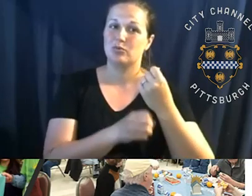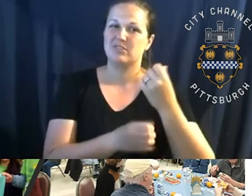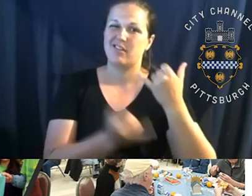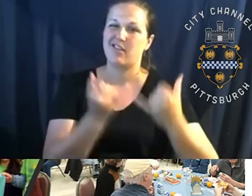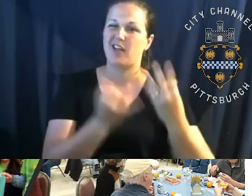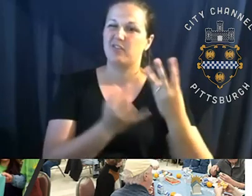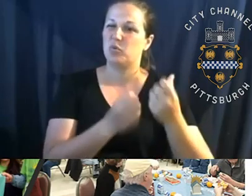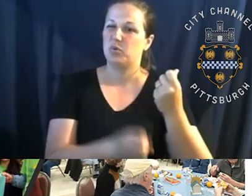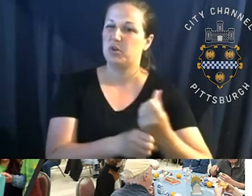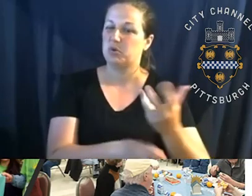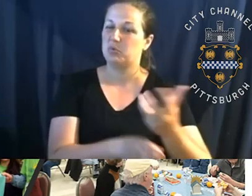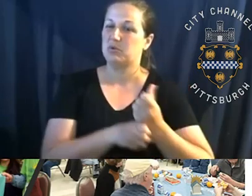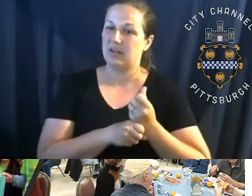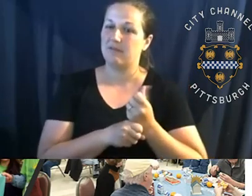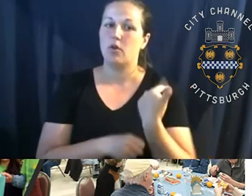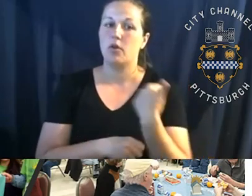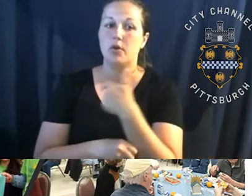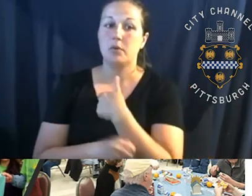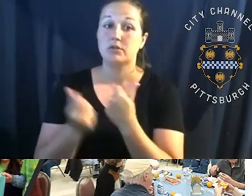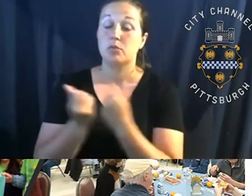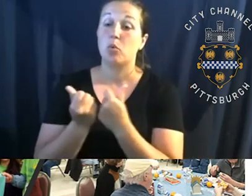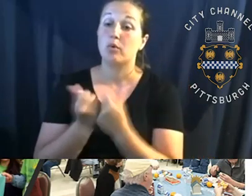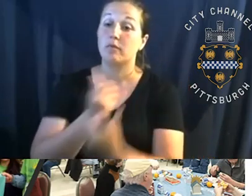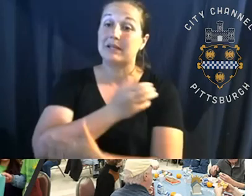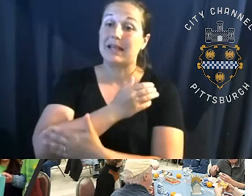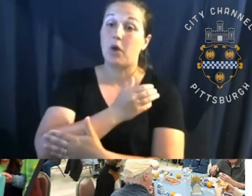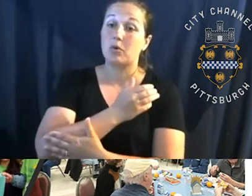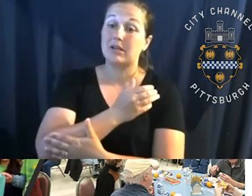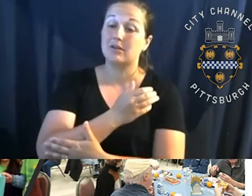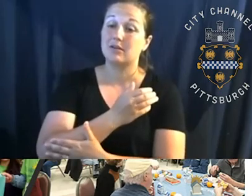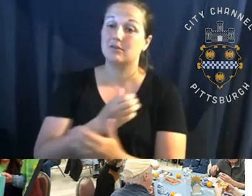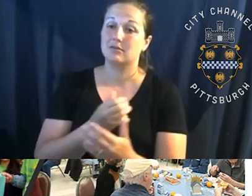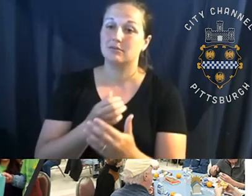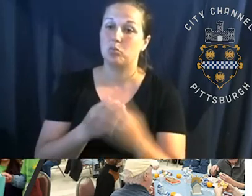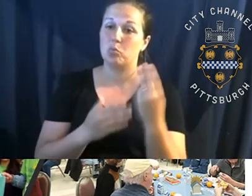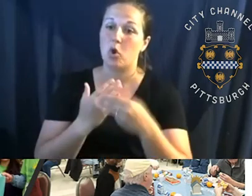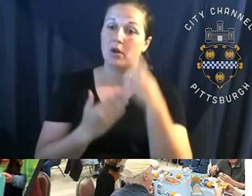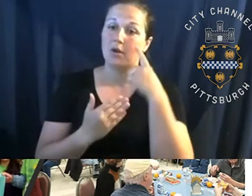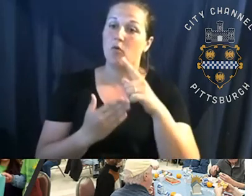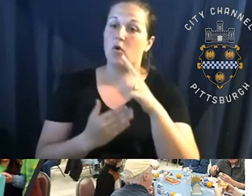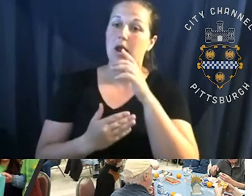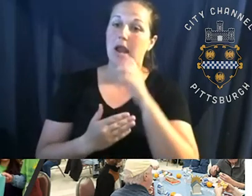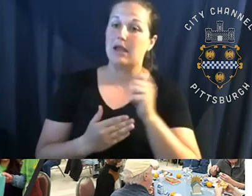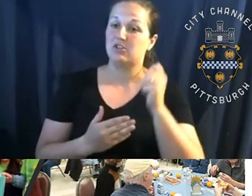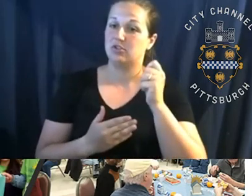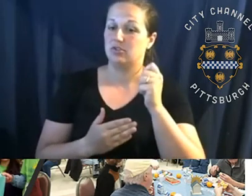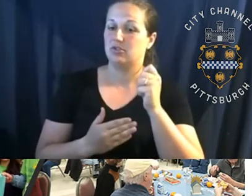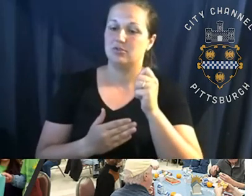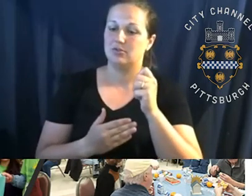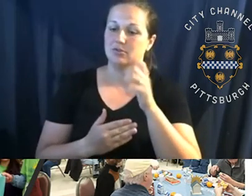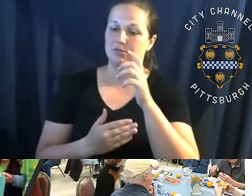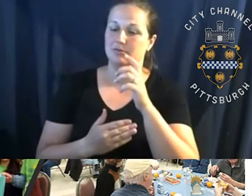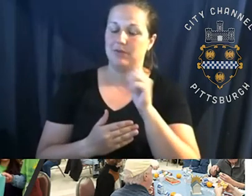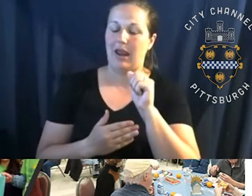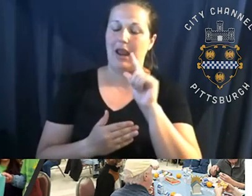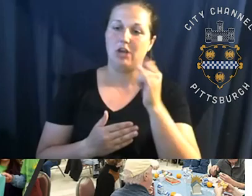County area agency on aging. So they make it possible for us to facilitate the program. Uh, we get just a little